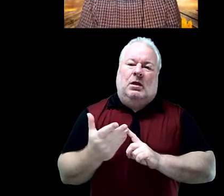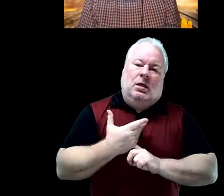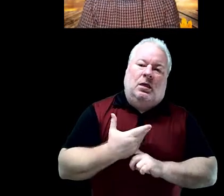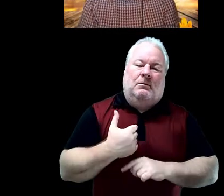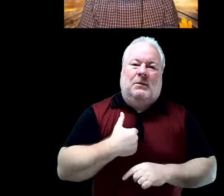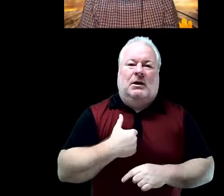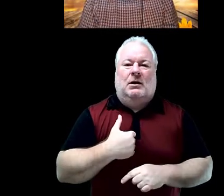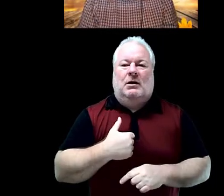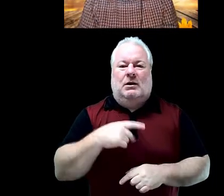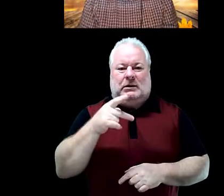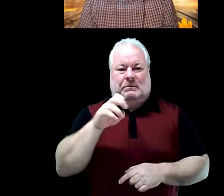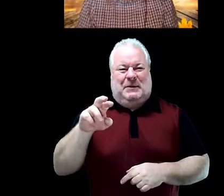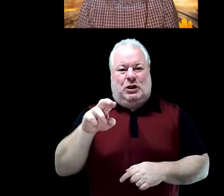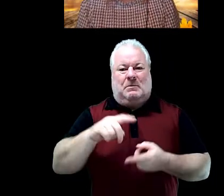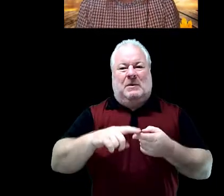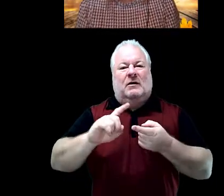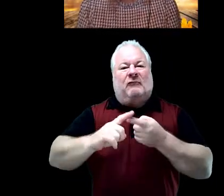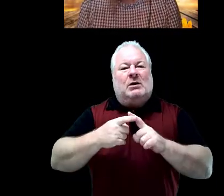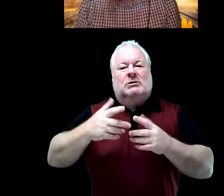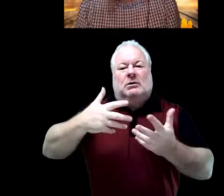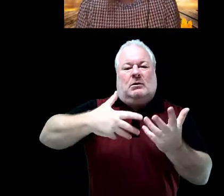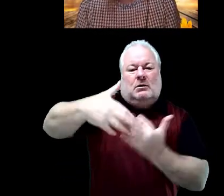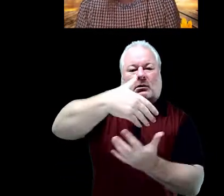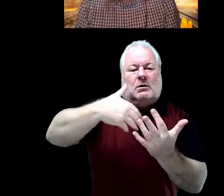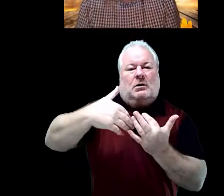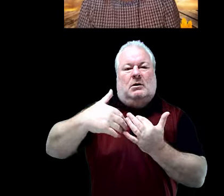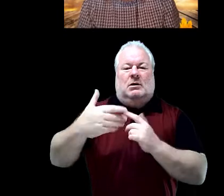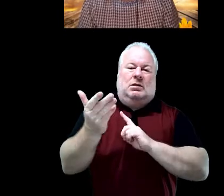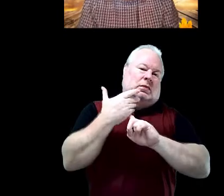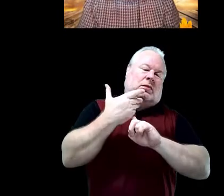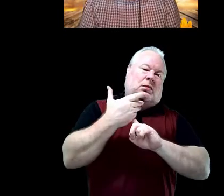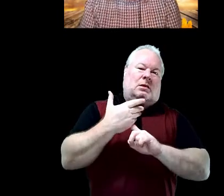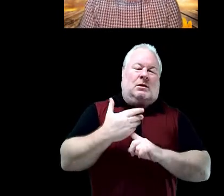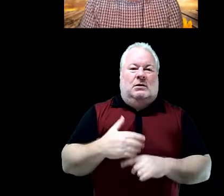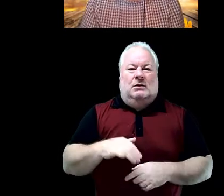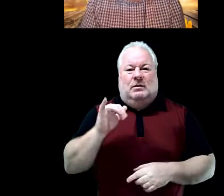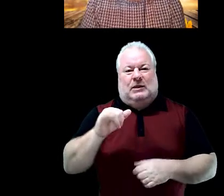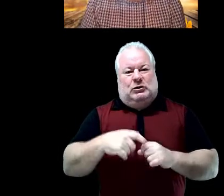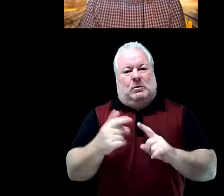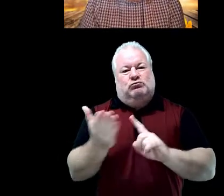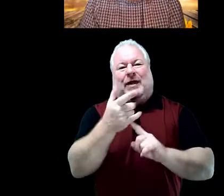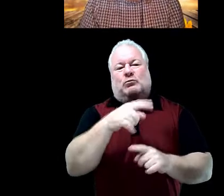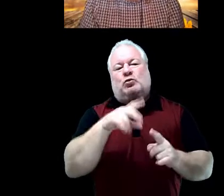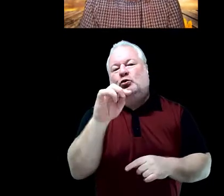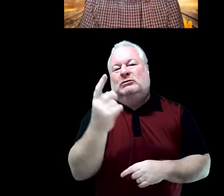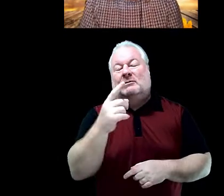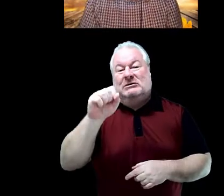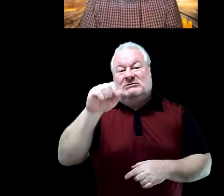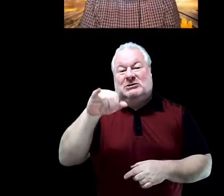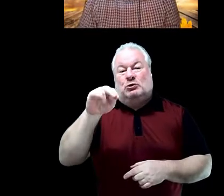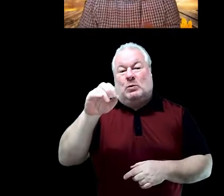persuade someone into doing something. Some synonyms of peer pressure